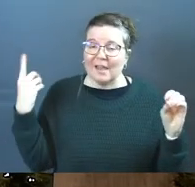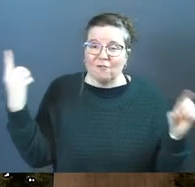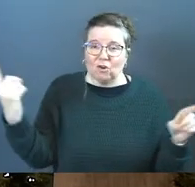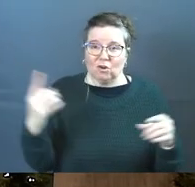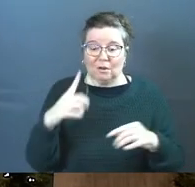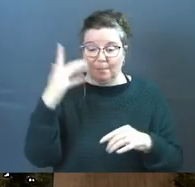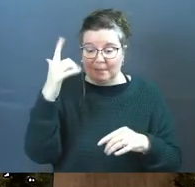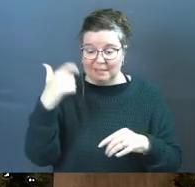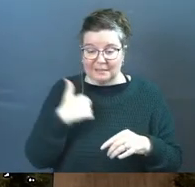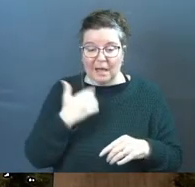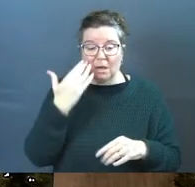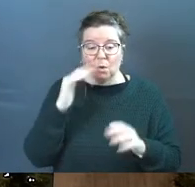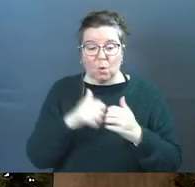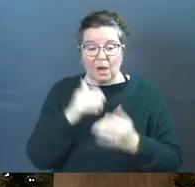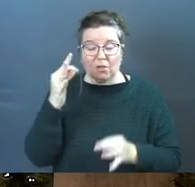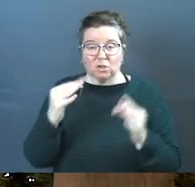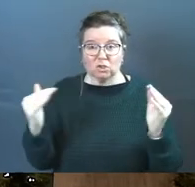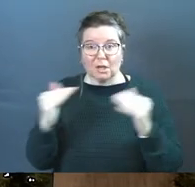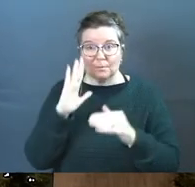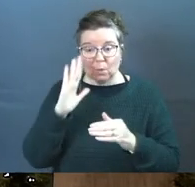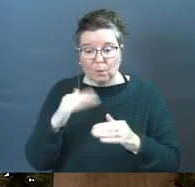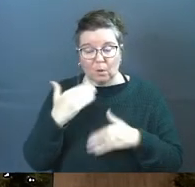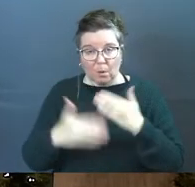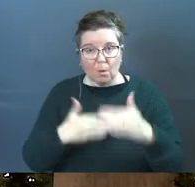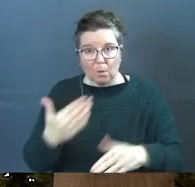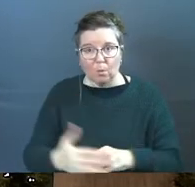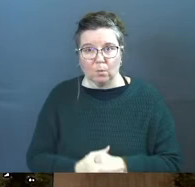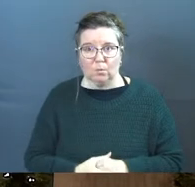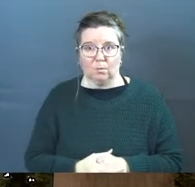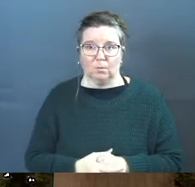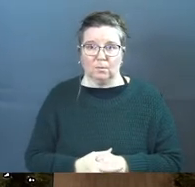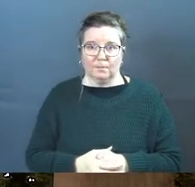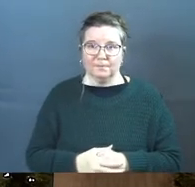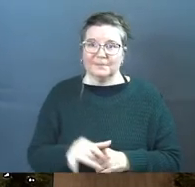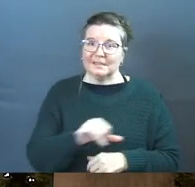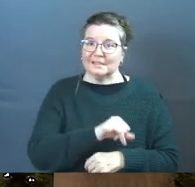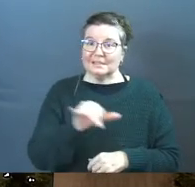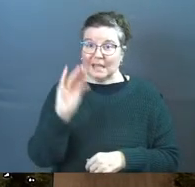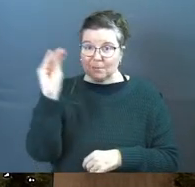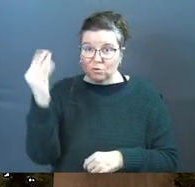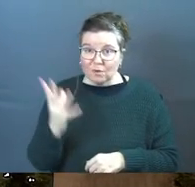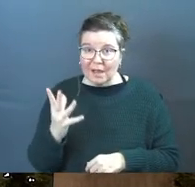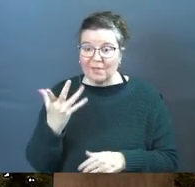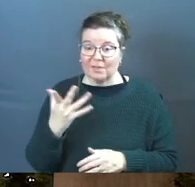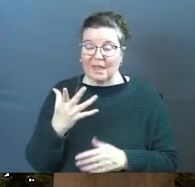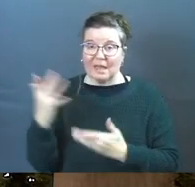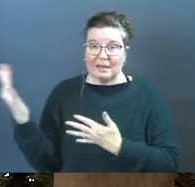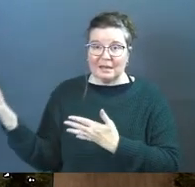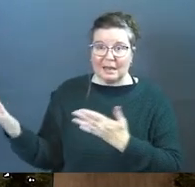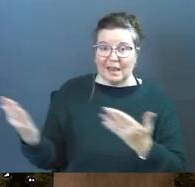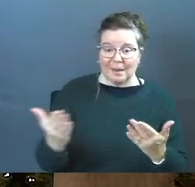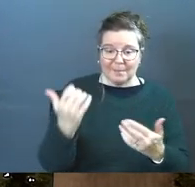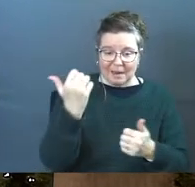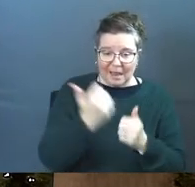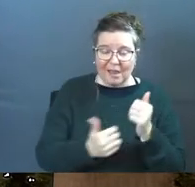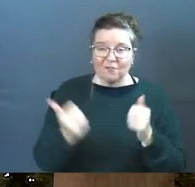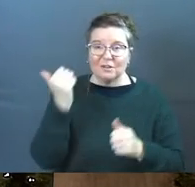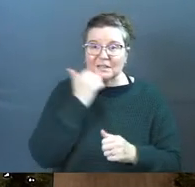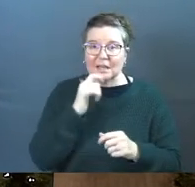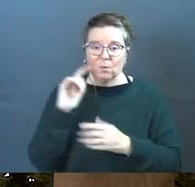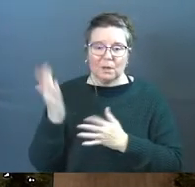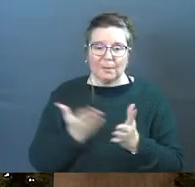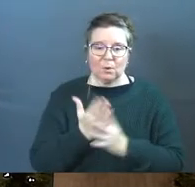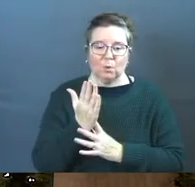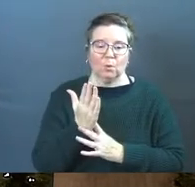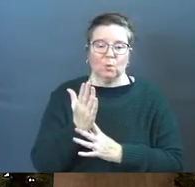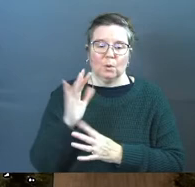because I know how the judgments going to go the same grace that carries me every single day will